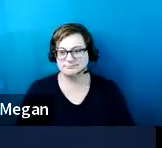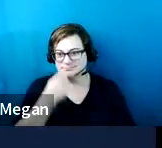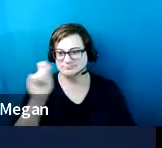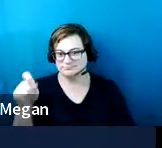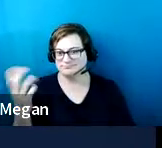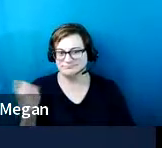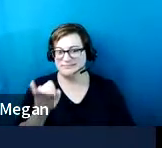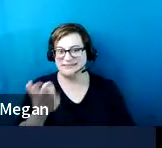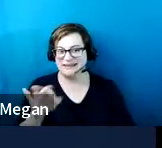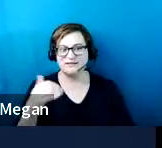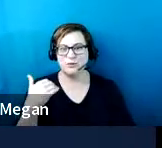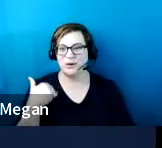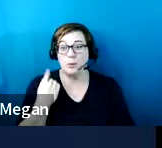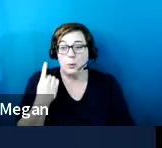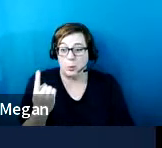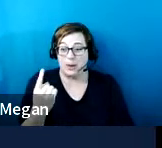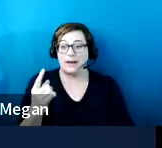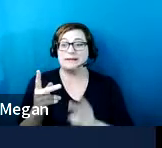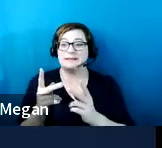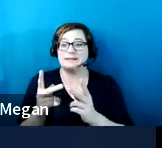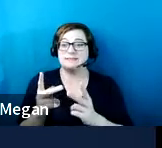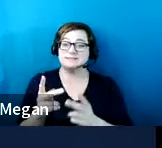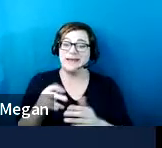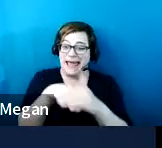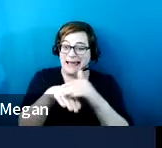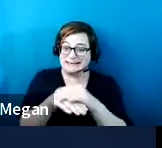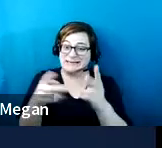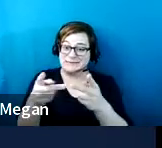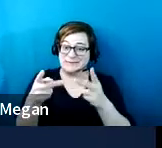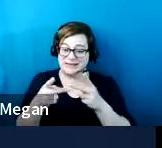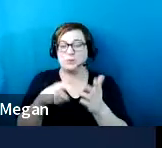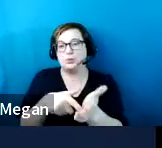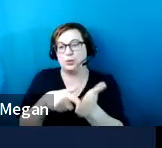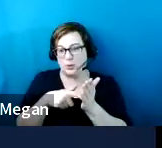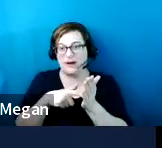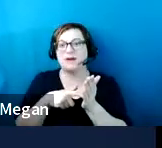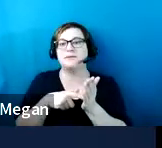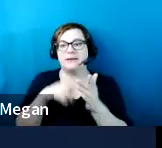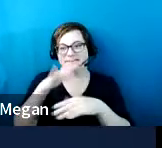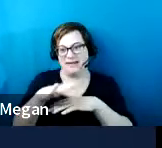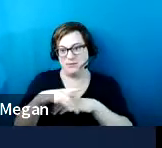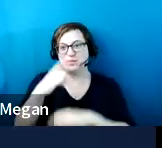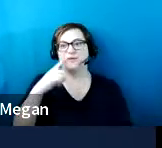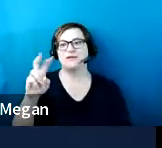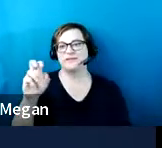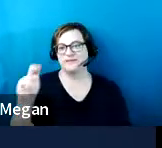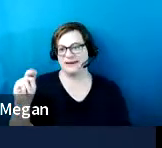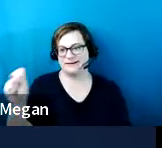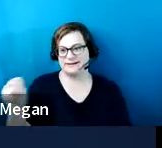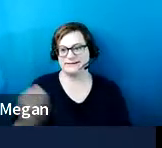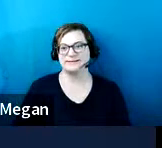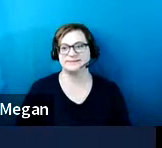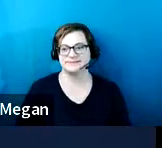required to have one, if have one space, then that one space is going to be required to have to be a van accessible space.